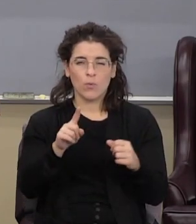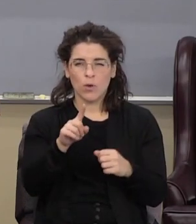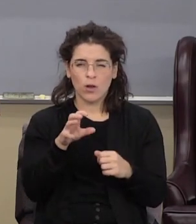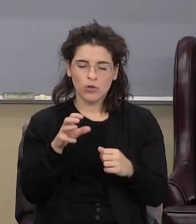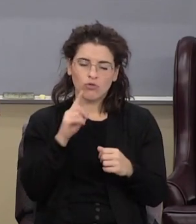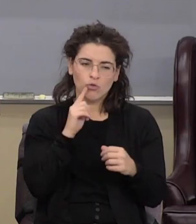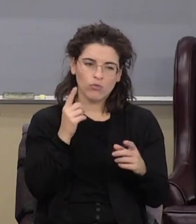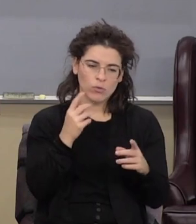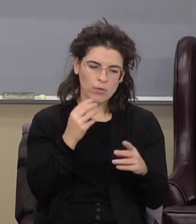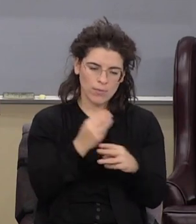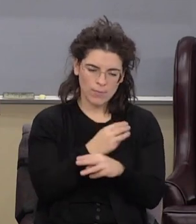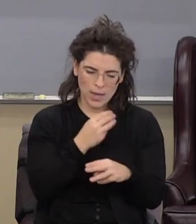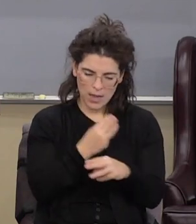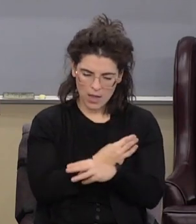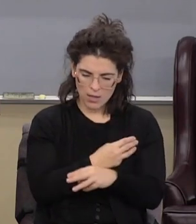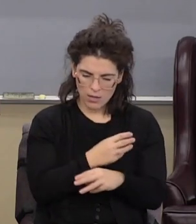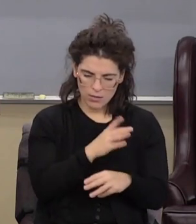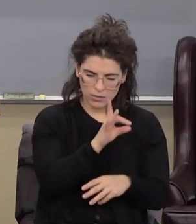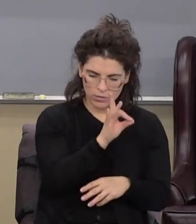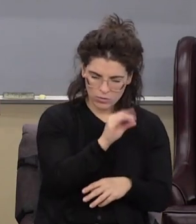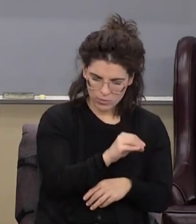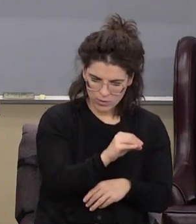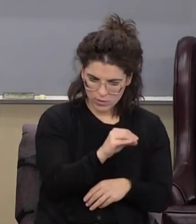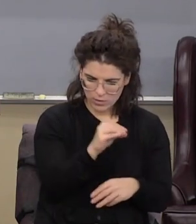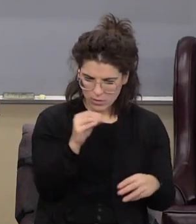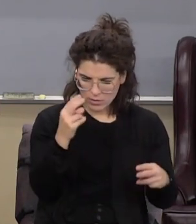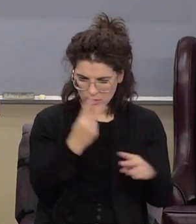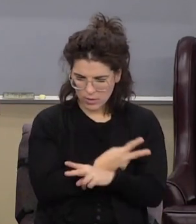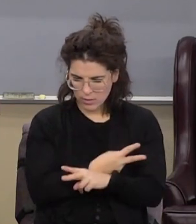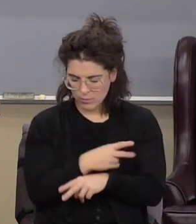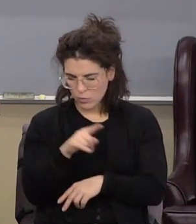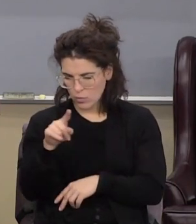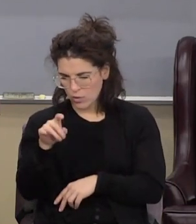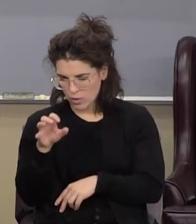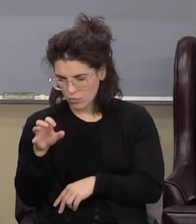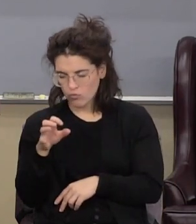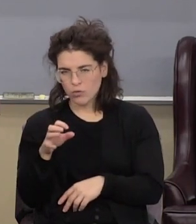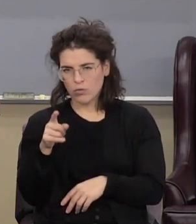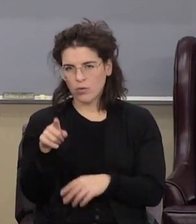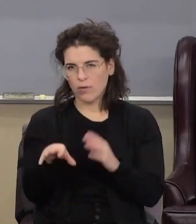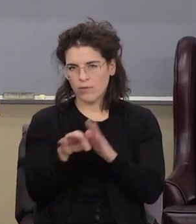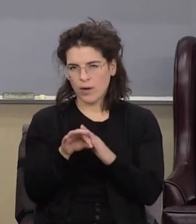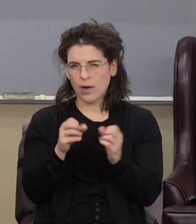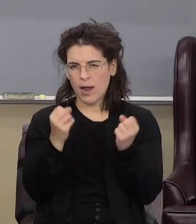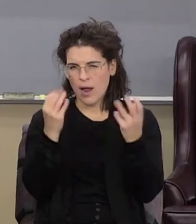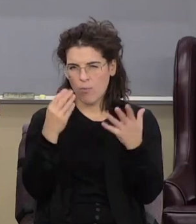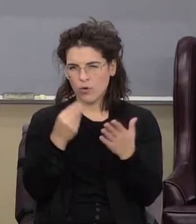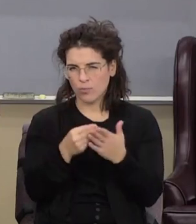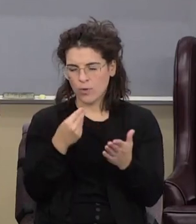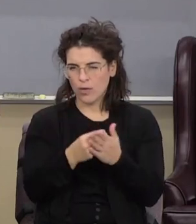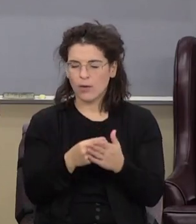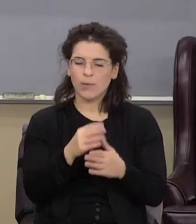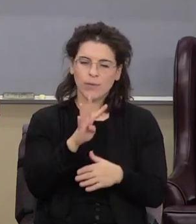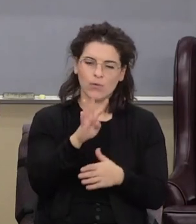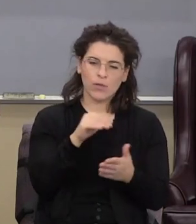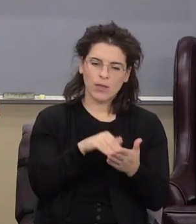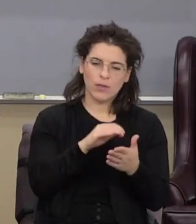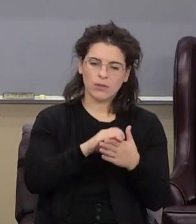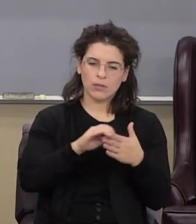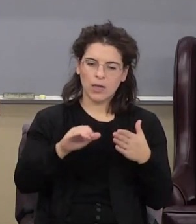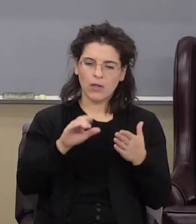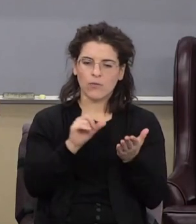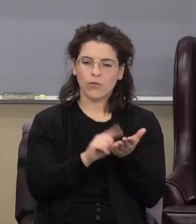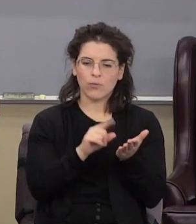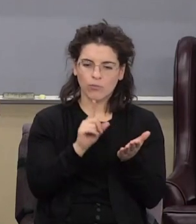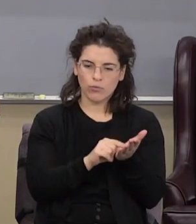can do the math on that. Take 80 times 100 and you figure out how much money that is. We also had about $4,000 worth of